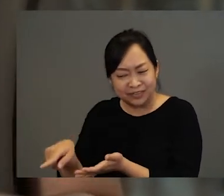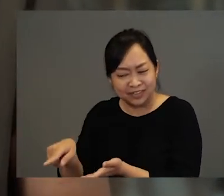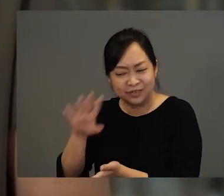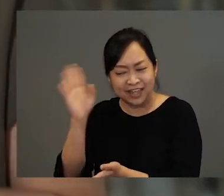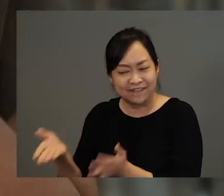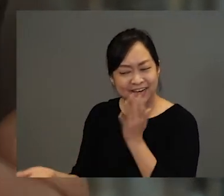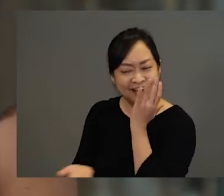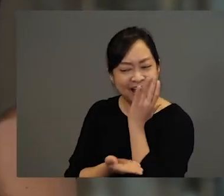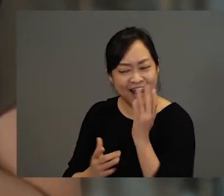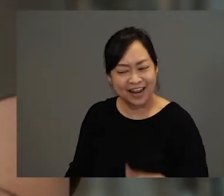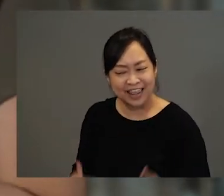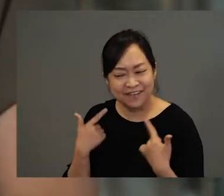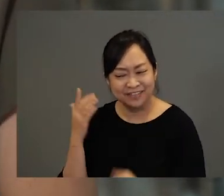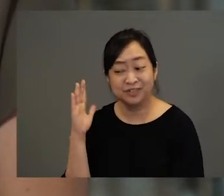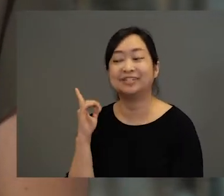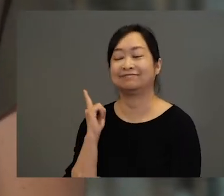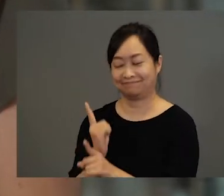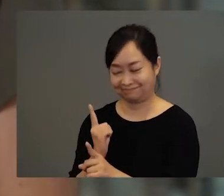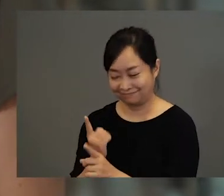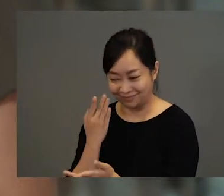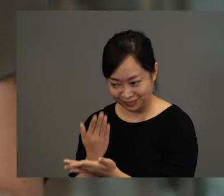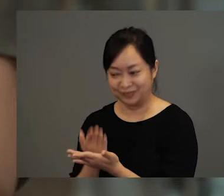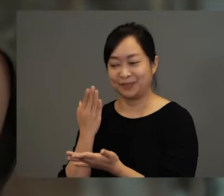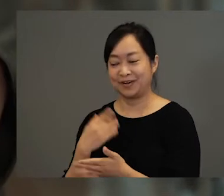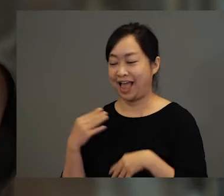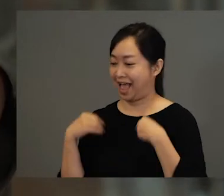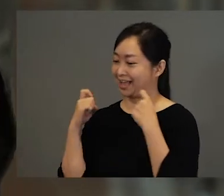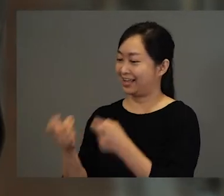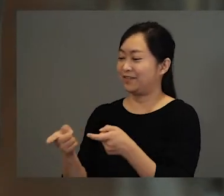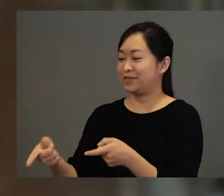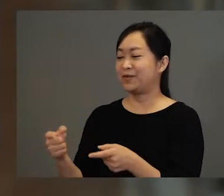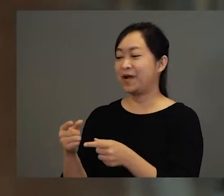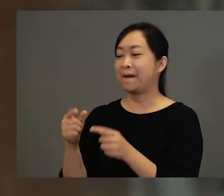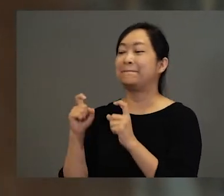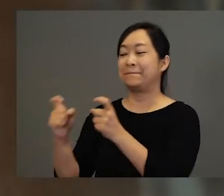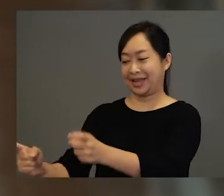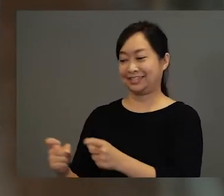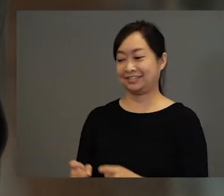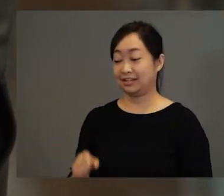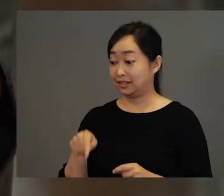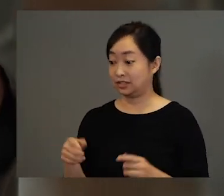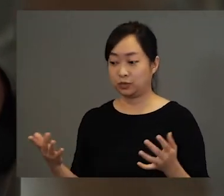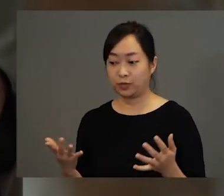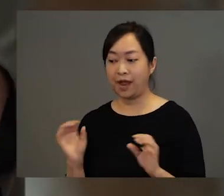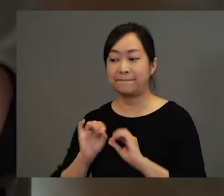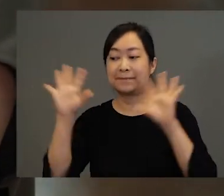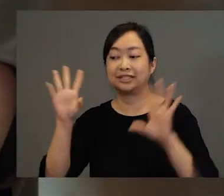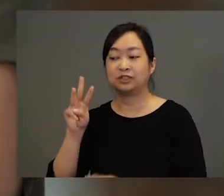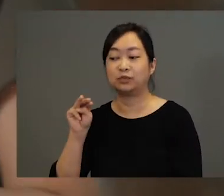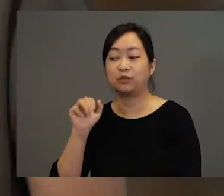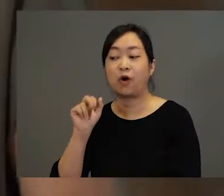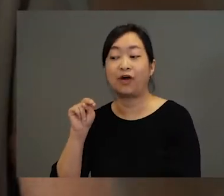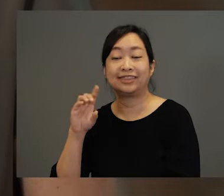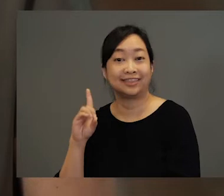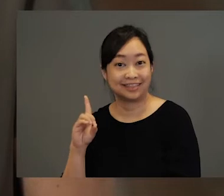did not cut down any living tree. I am going to gift you with this present. It is a magic wand.